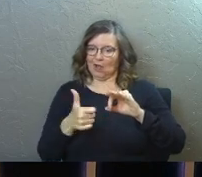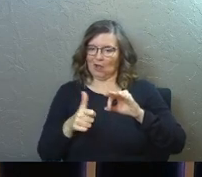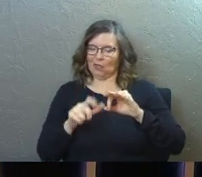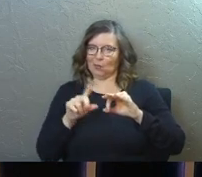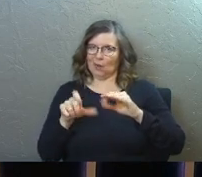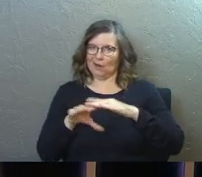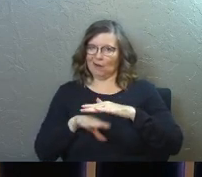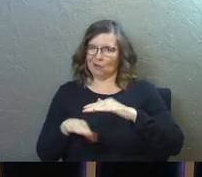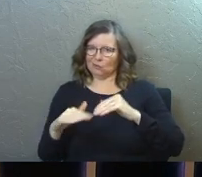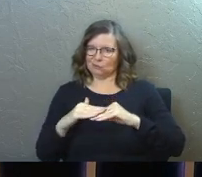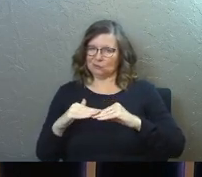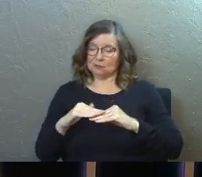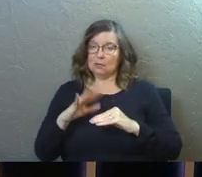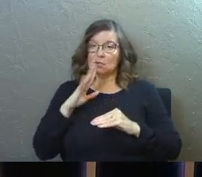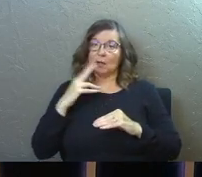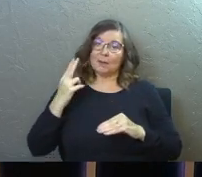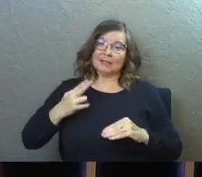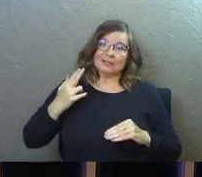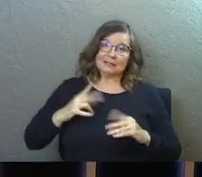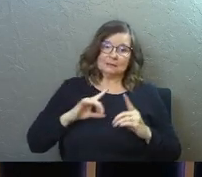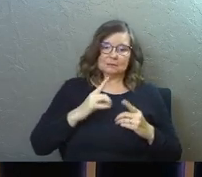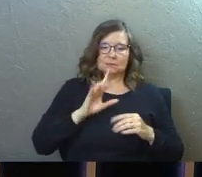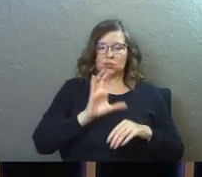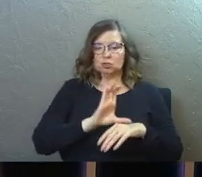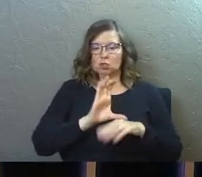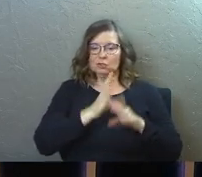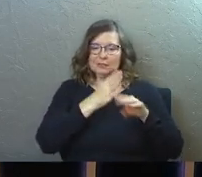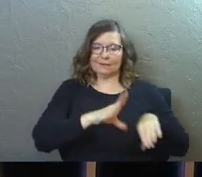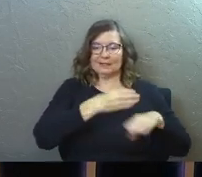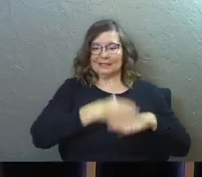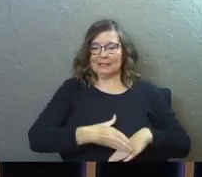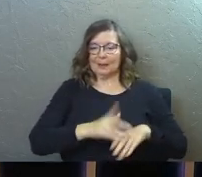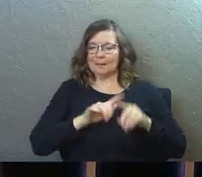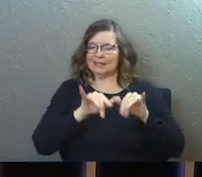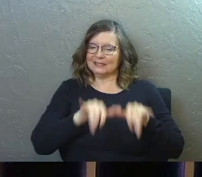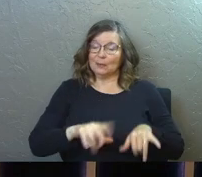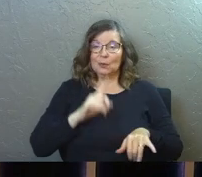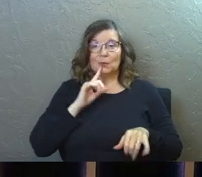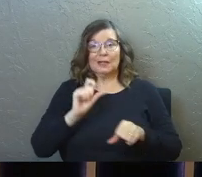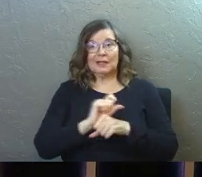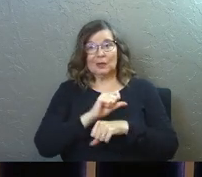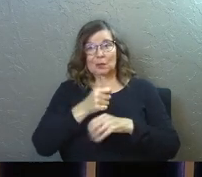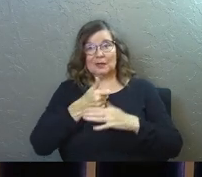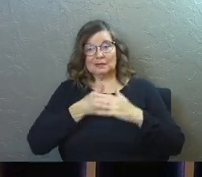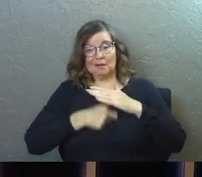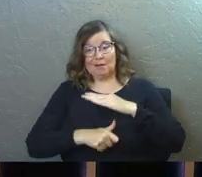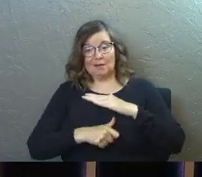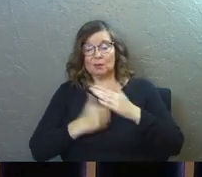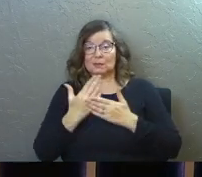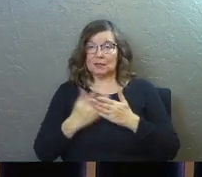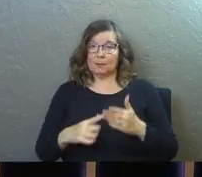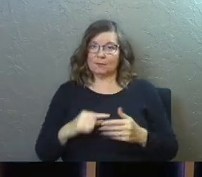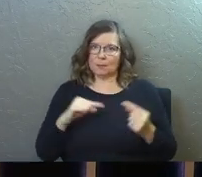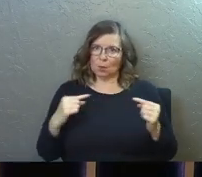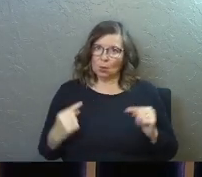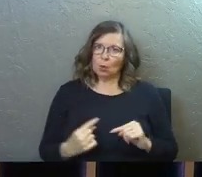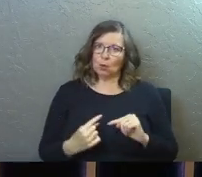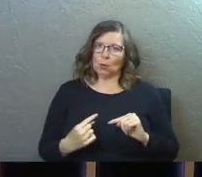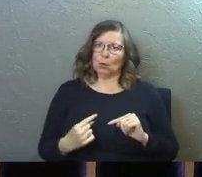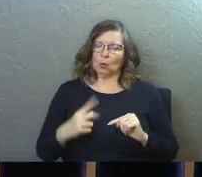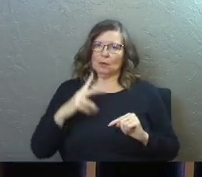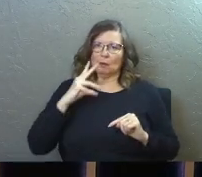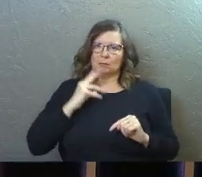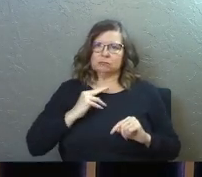denominations, and we could talk about the history of denominations, church divisions, but really what was underneath it was that some of you have been hurt